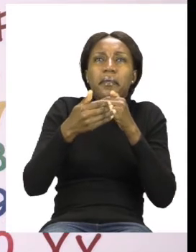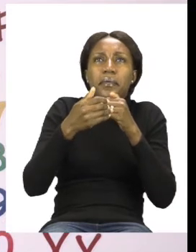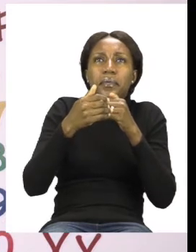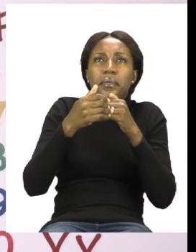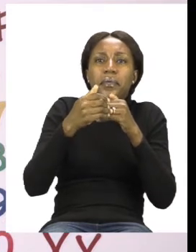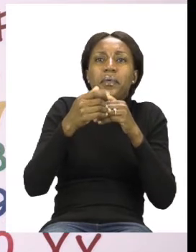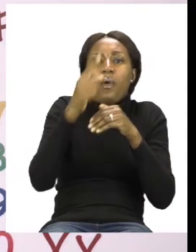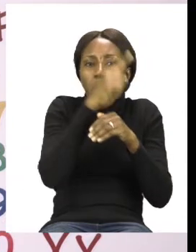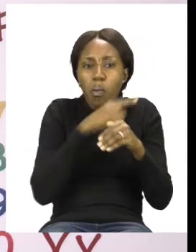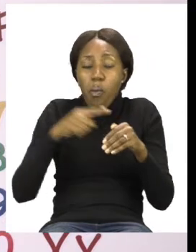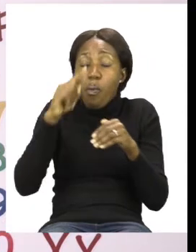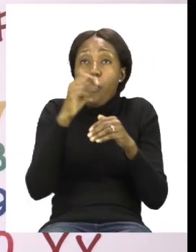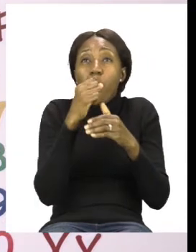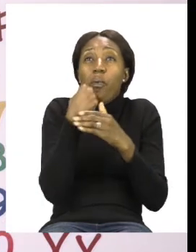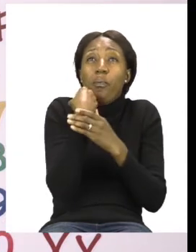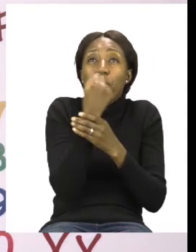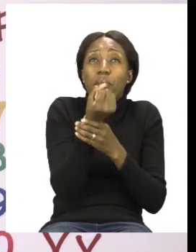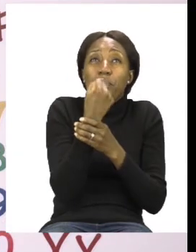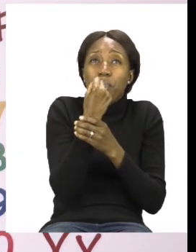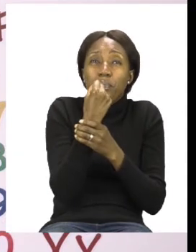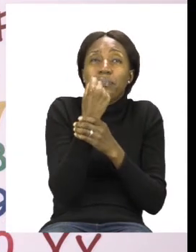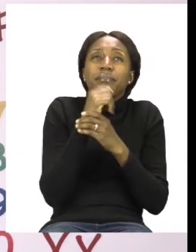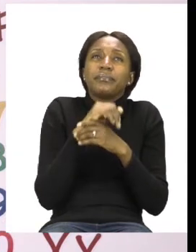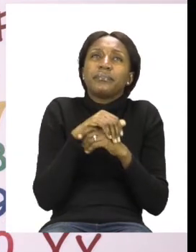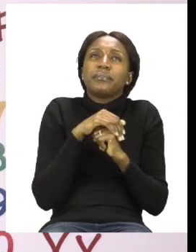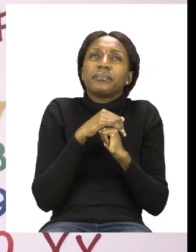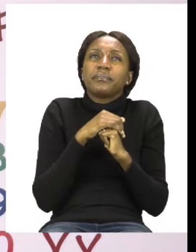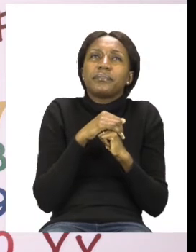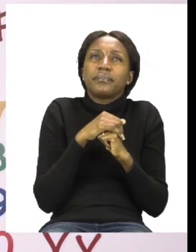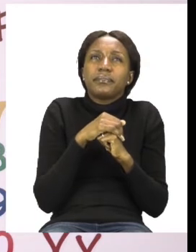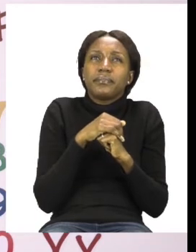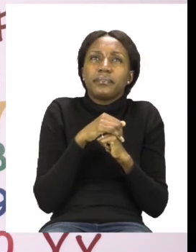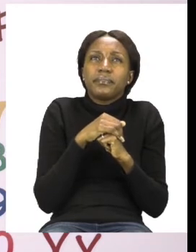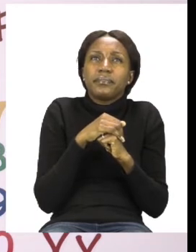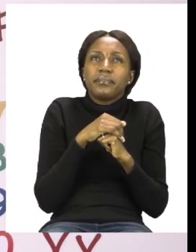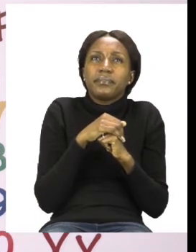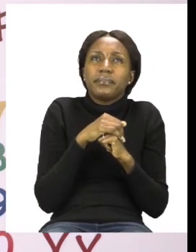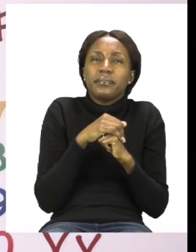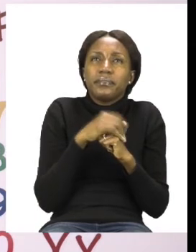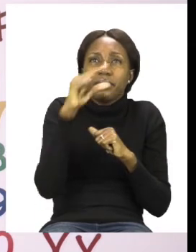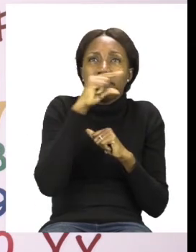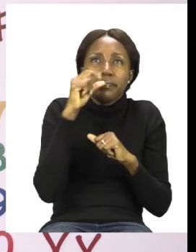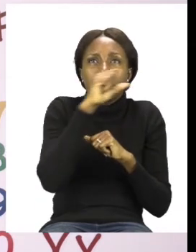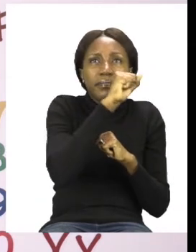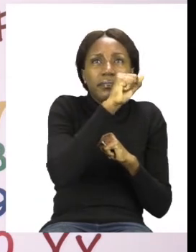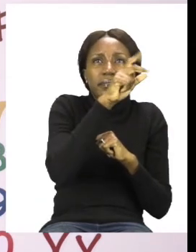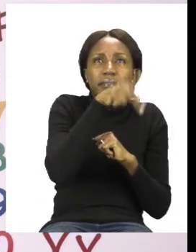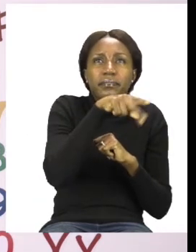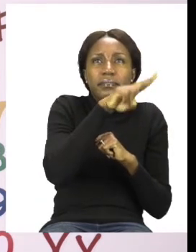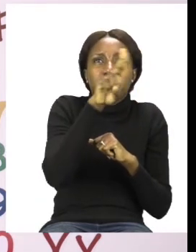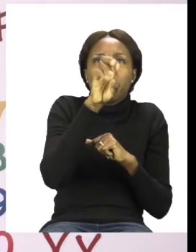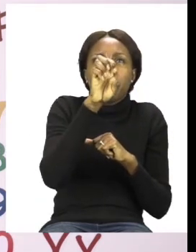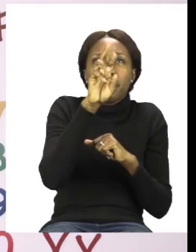round. It has no edges and we can turn it on either side and it will still